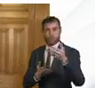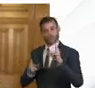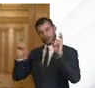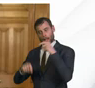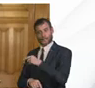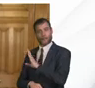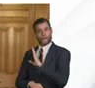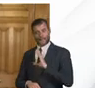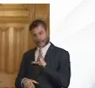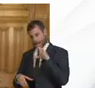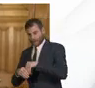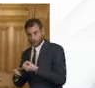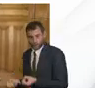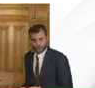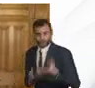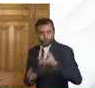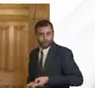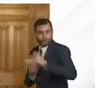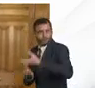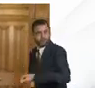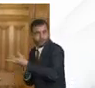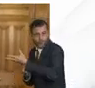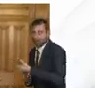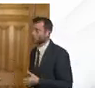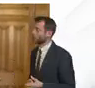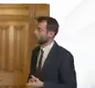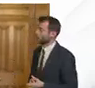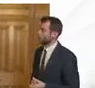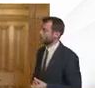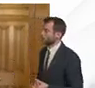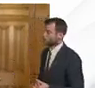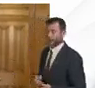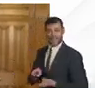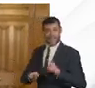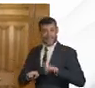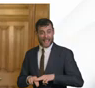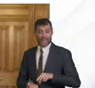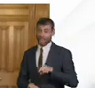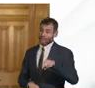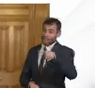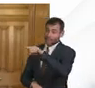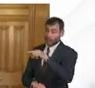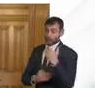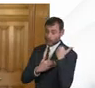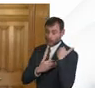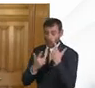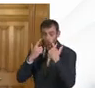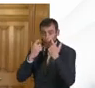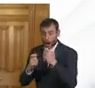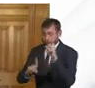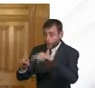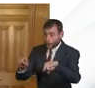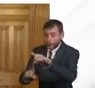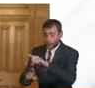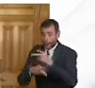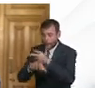these millions of pieces of kit out to people if people are working on the front line to look after us it's vital that we look after them